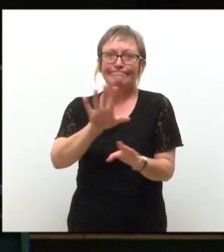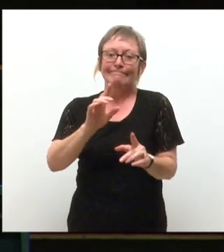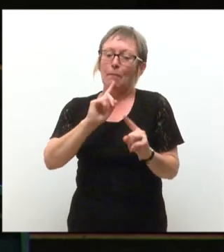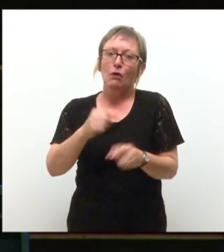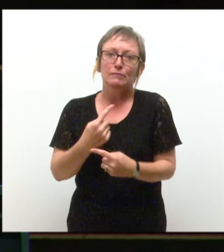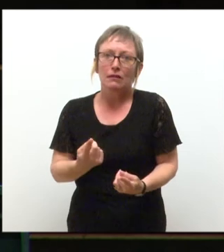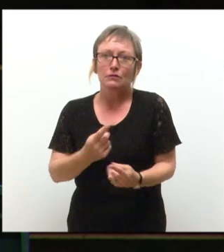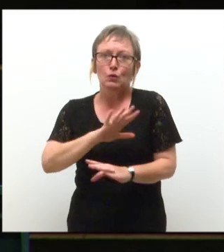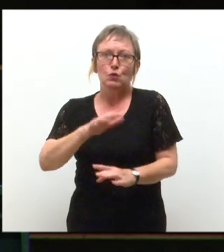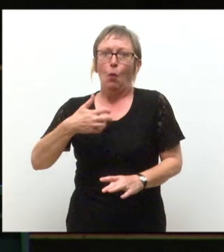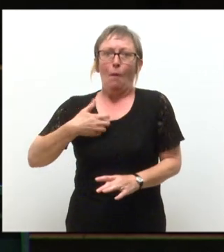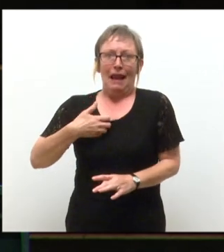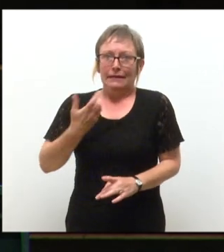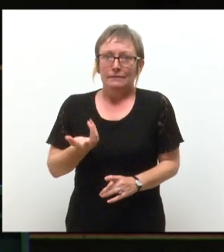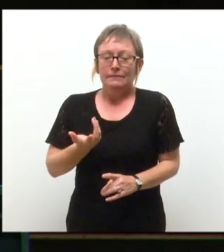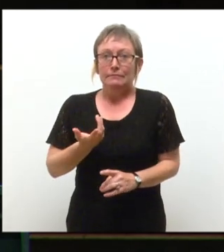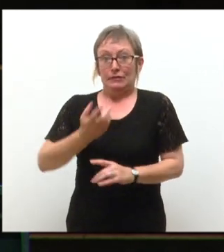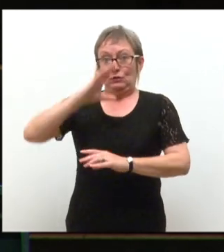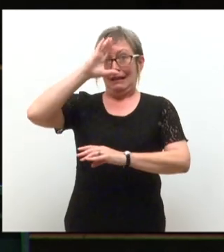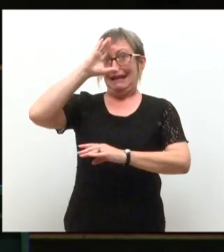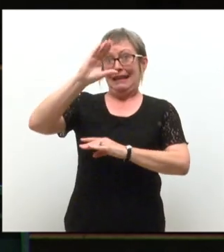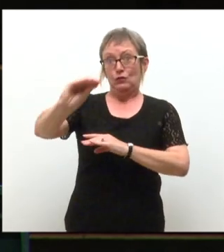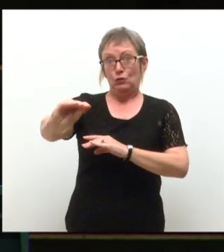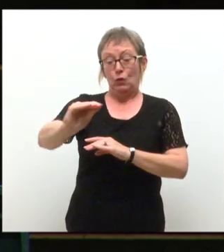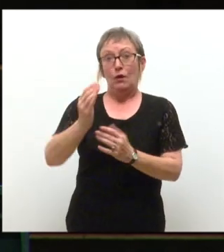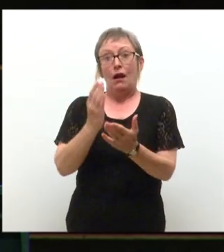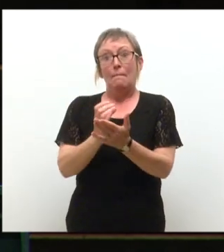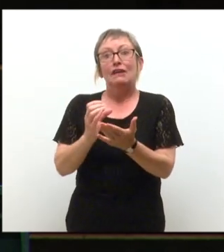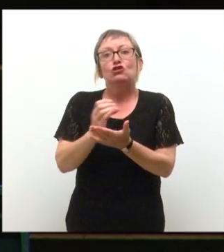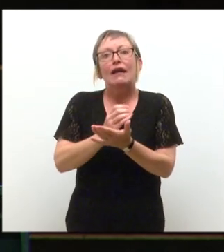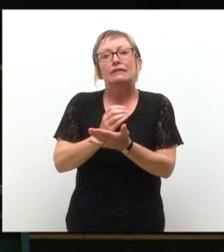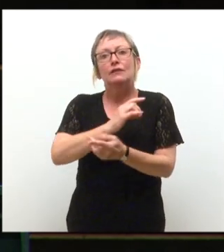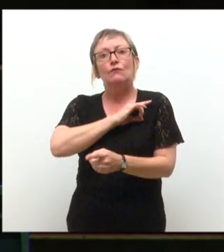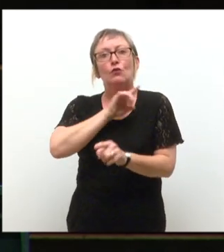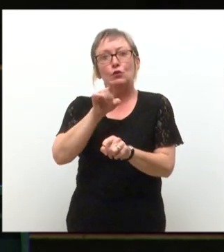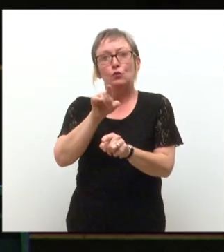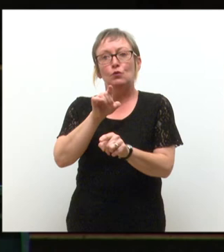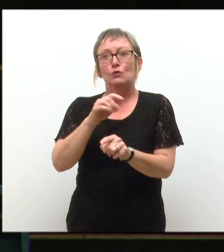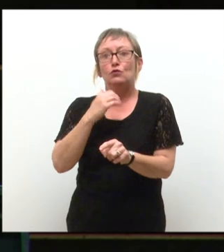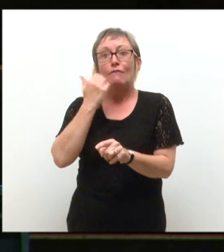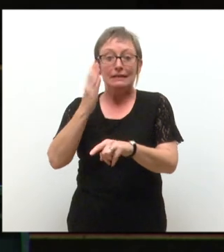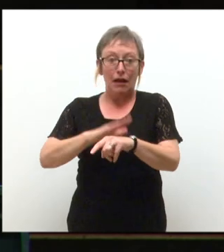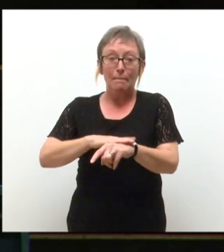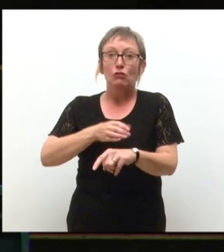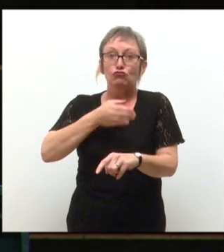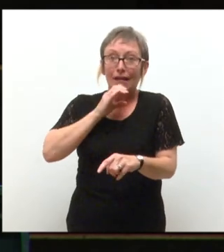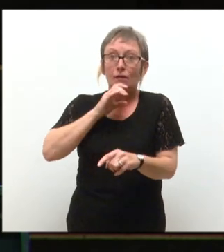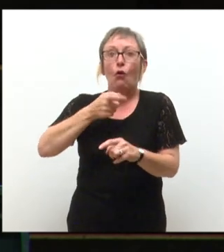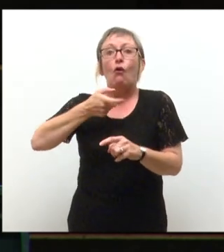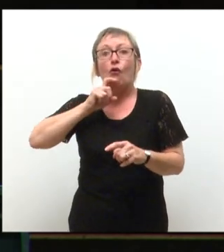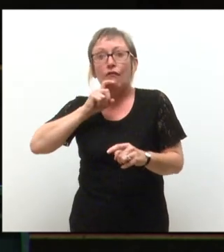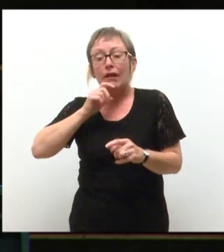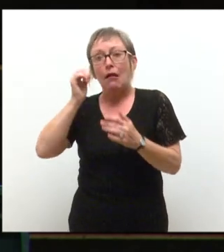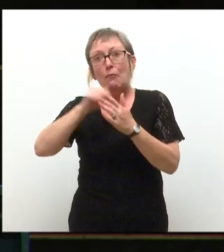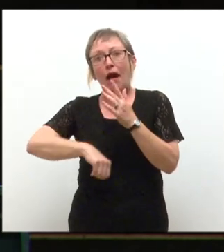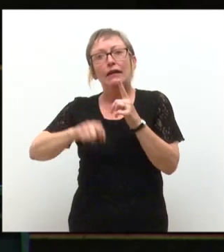Even more important, though, is to let you know that we are a charity for you. Every drink or cup of coffee you buy from DUSA or